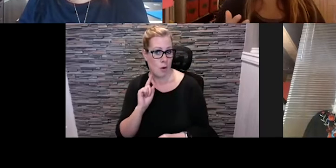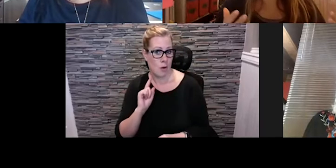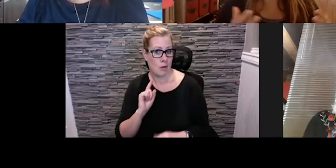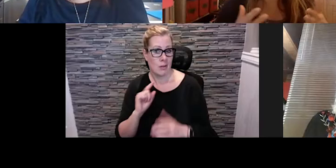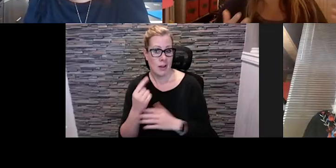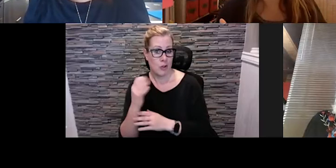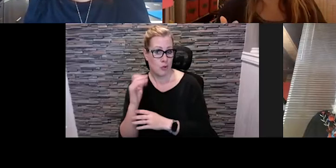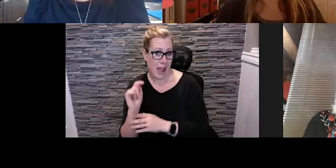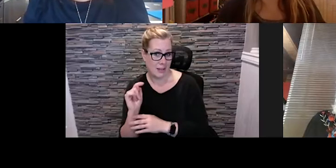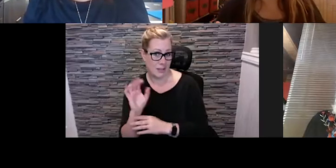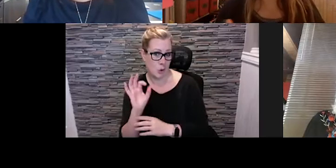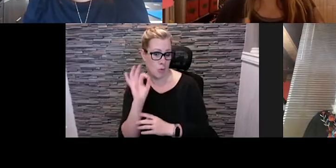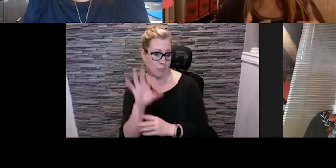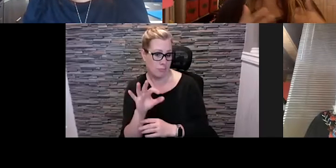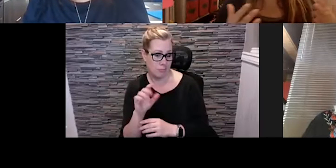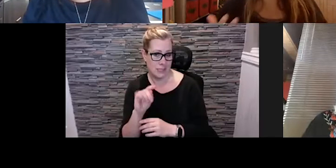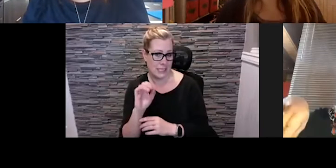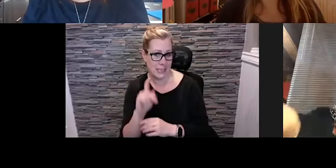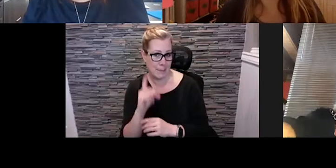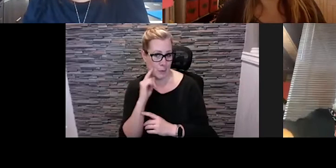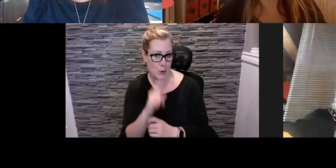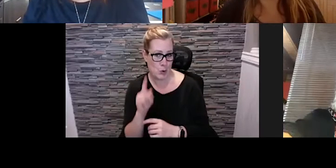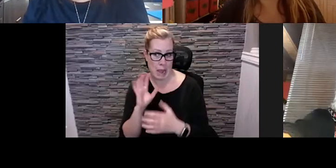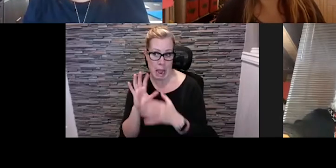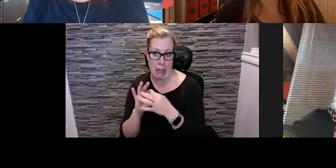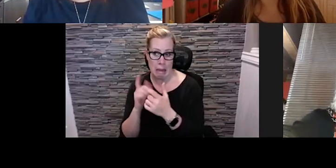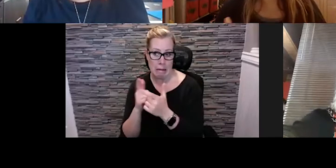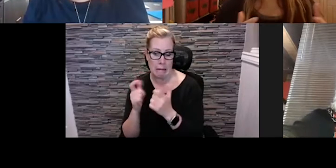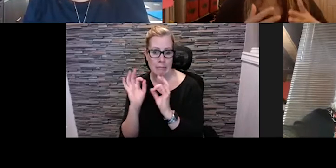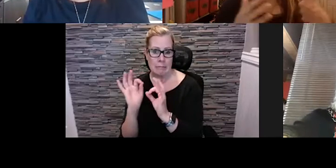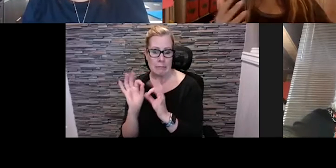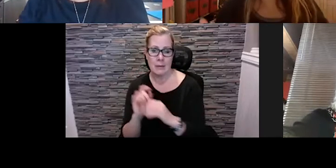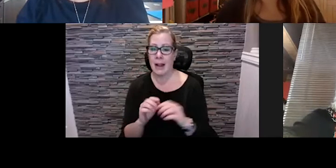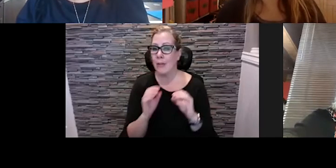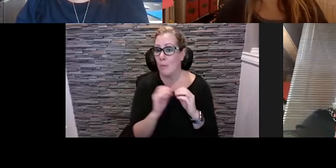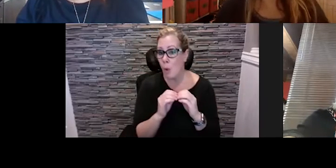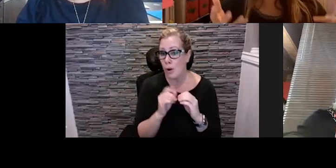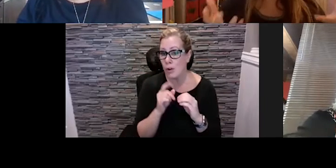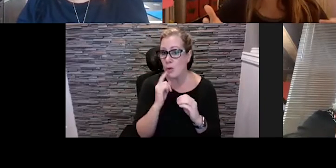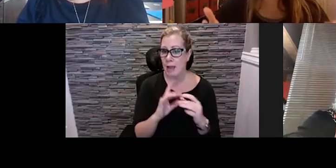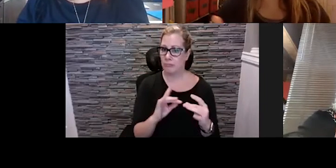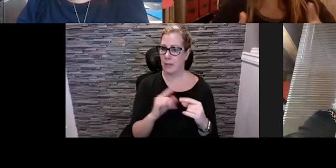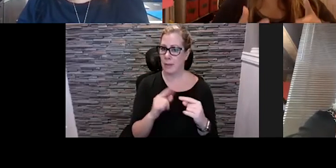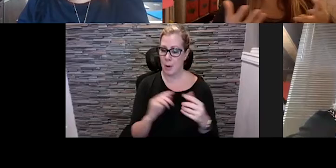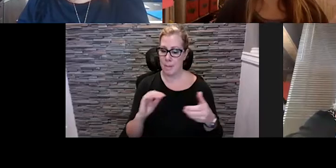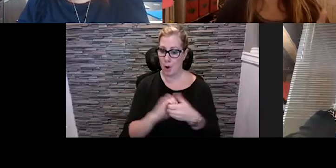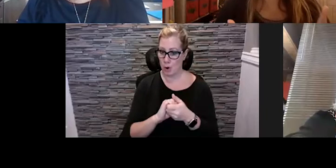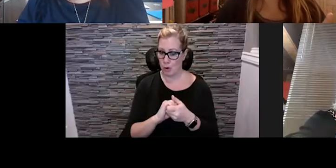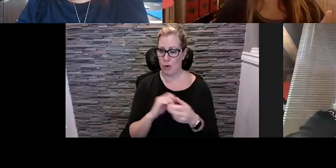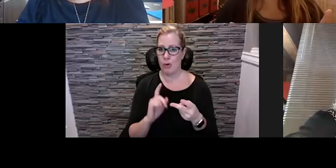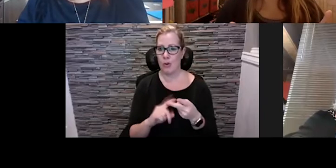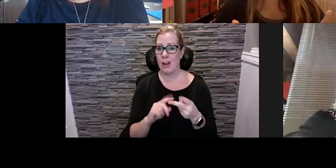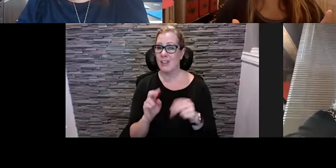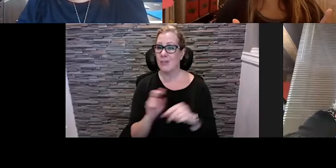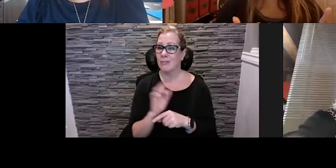and you is just a tip around grant writing, the more you can speak to partnership, the more you can speak to leveraging the resources